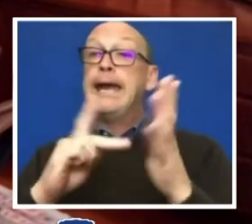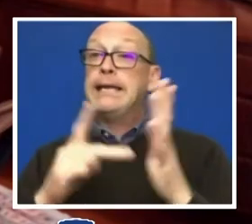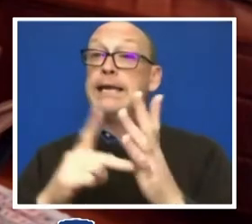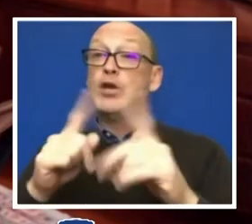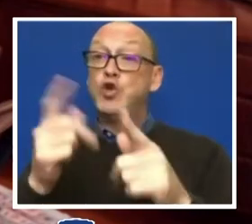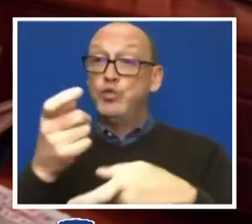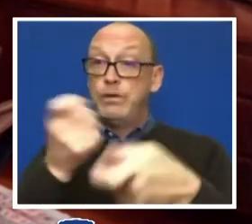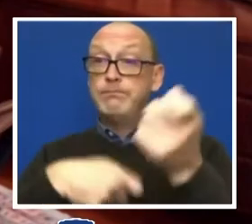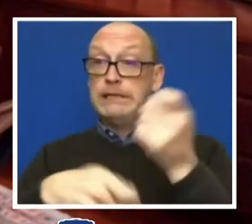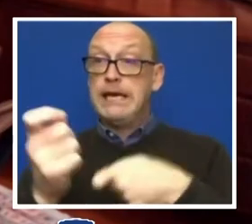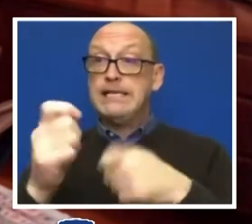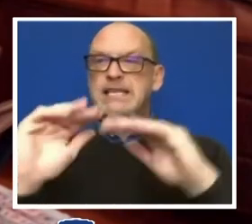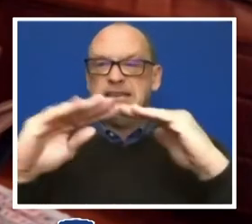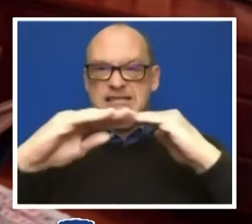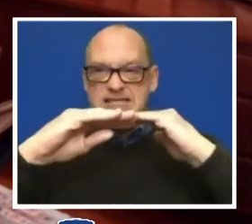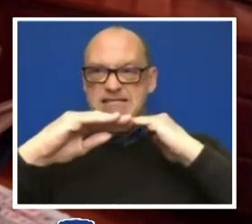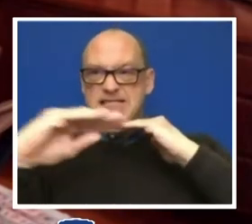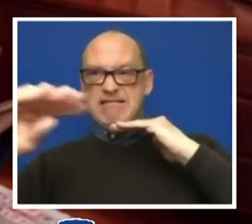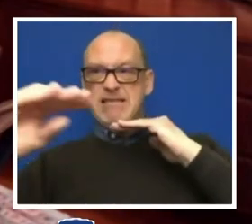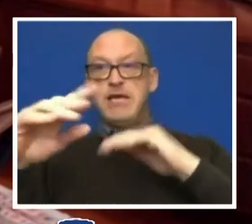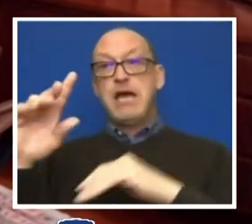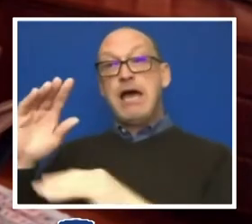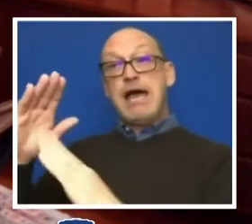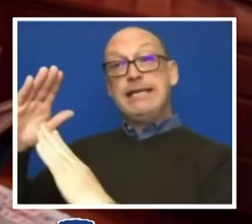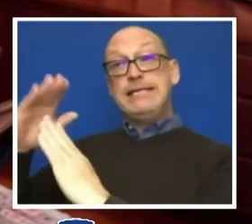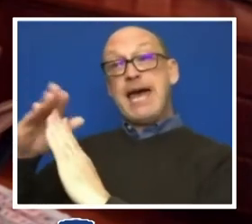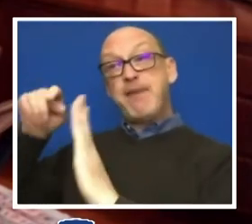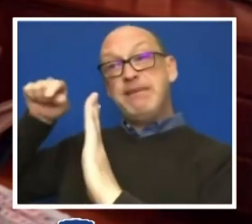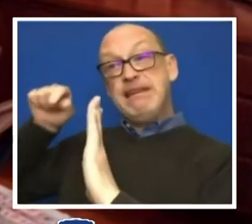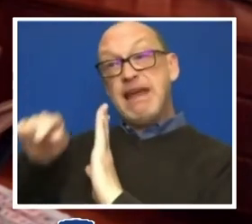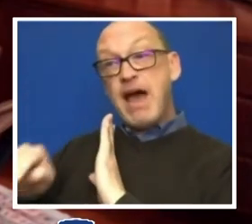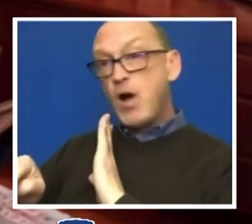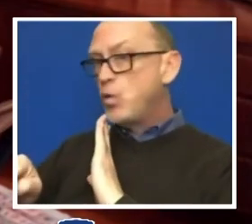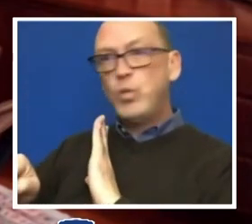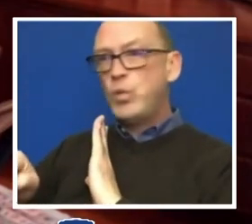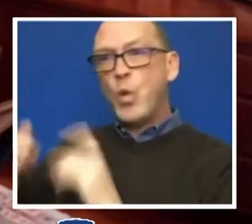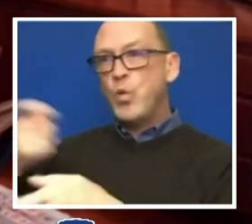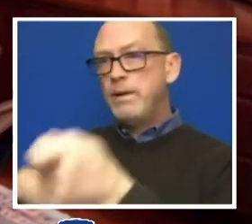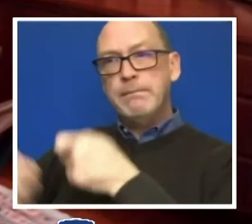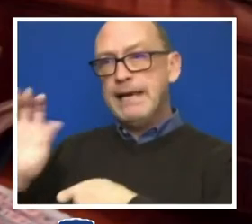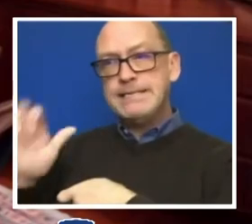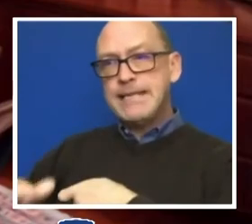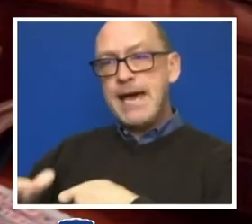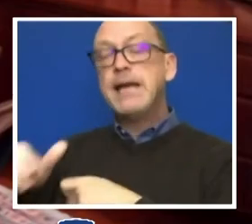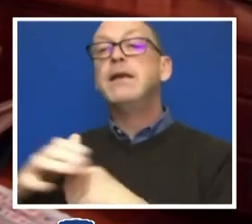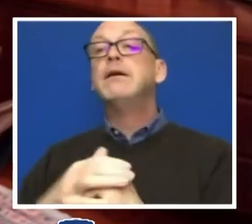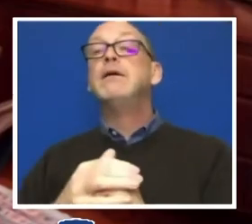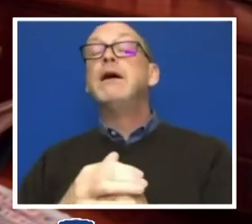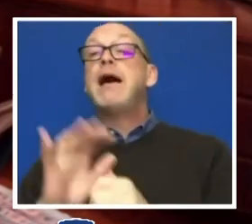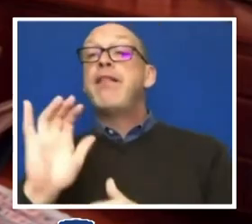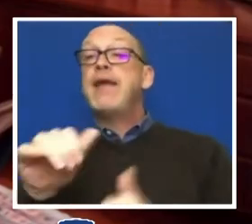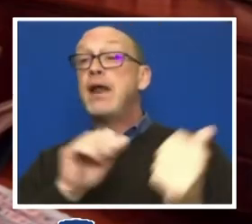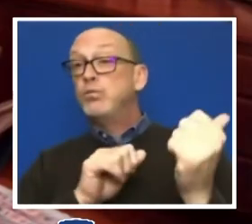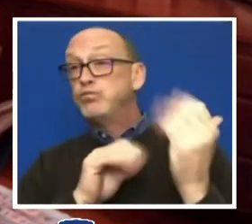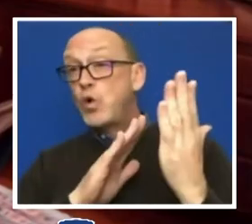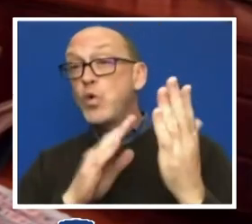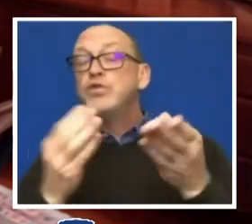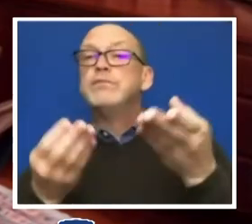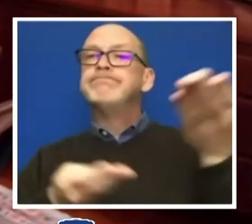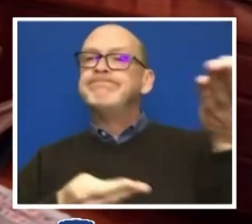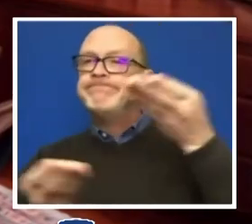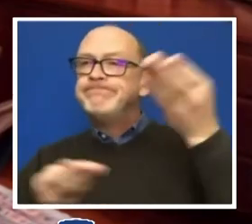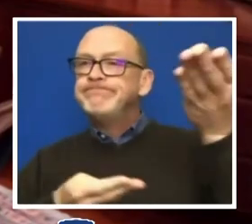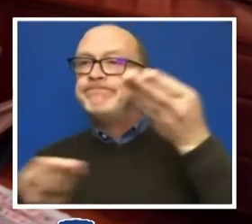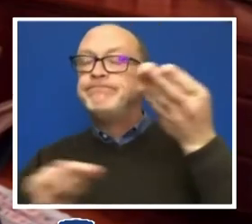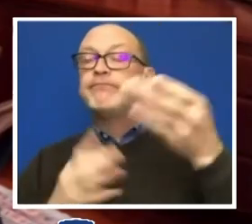a linear top down approach addressing the problems of racism and bias. The enterprise approach facilitates network